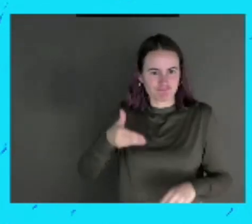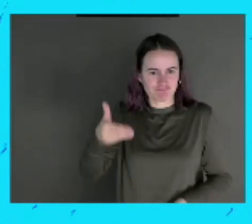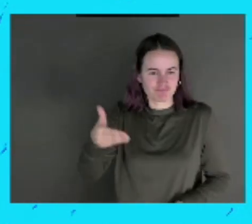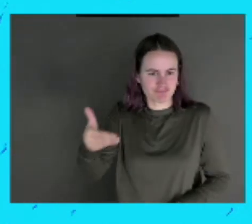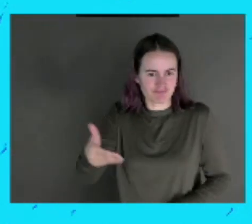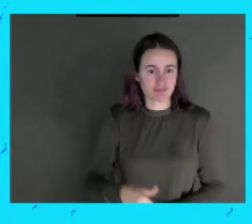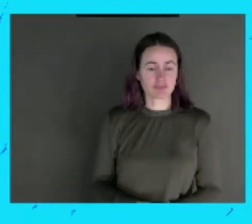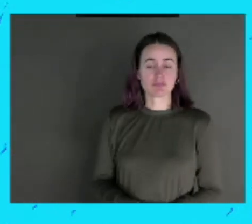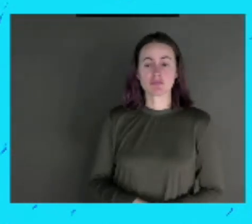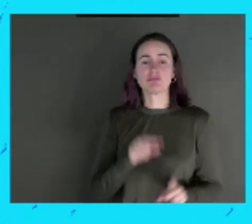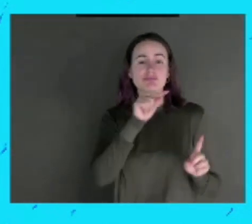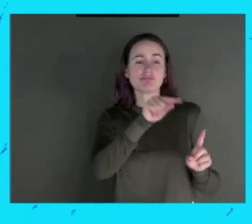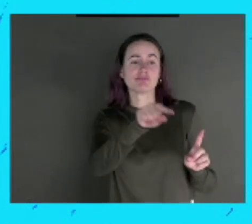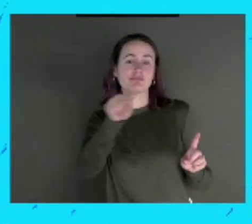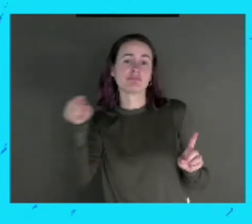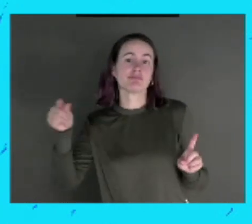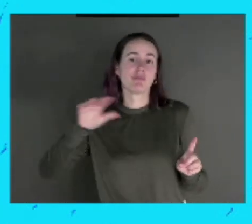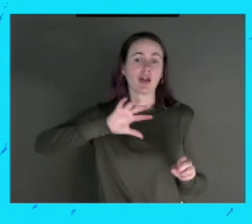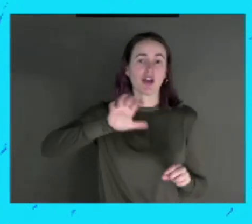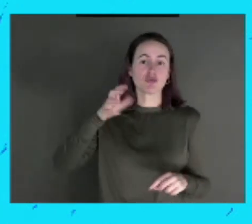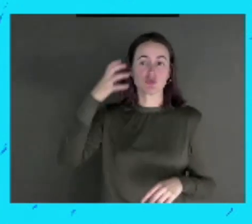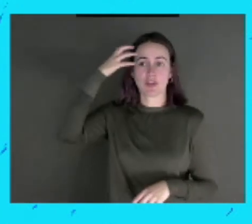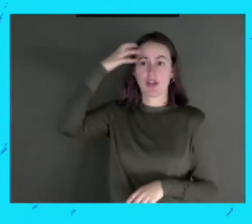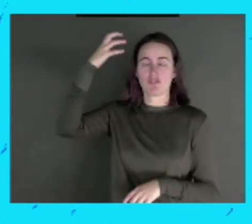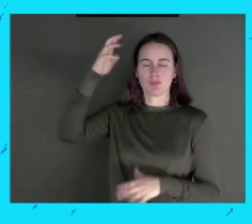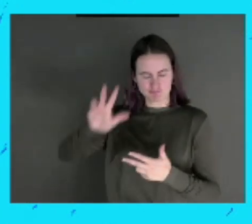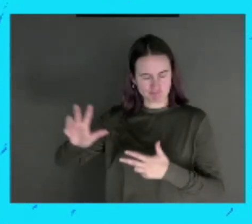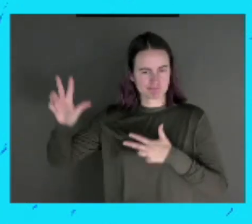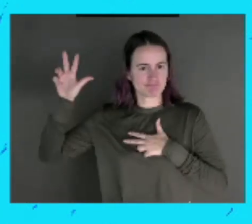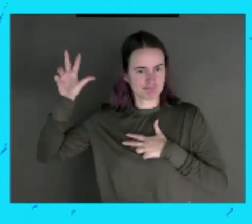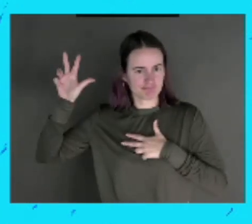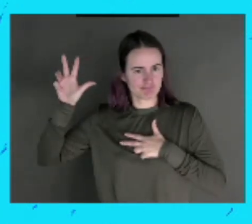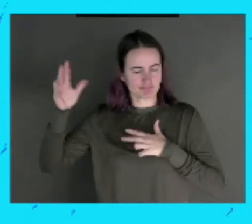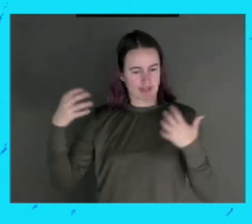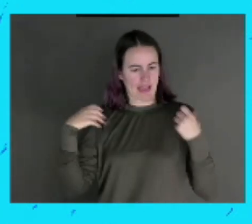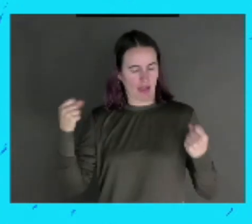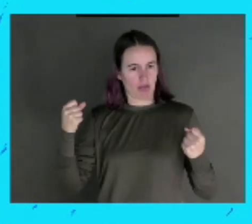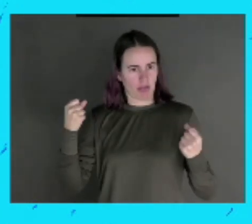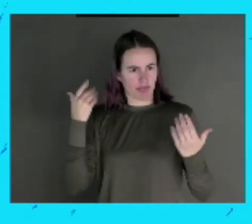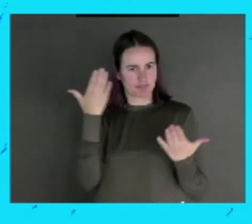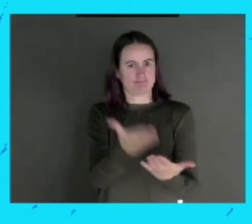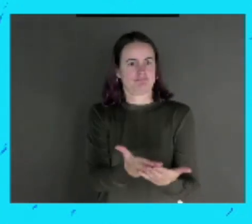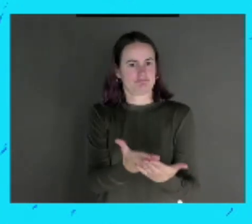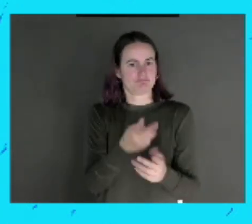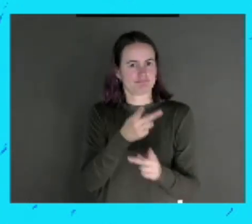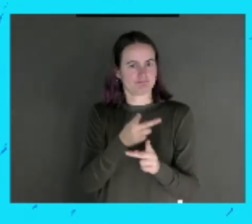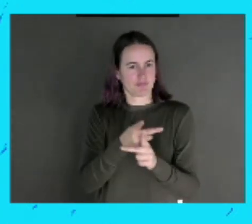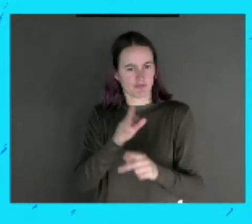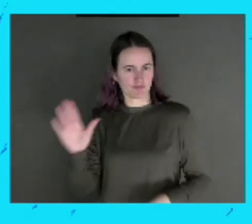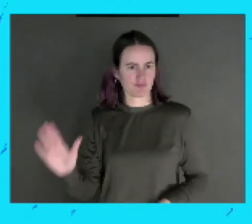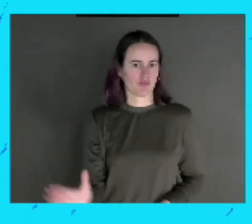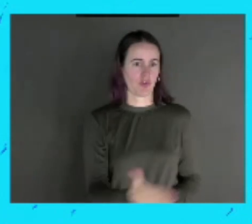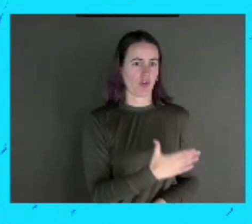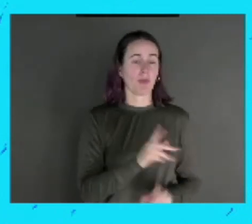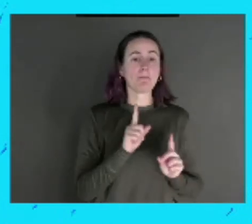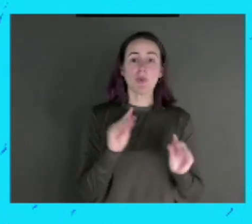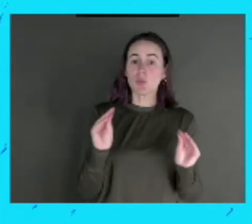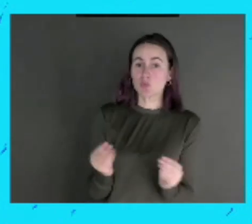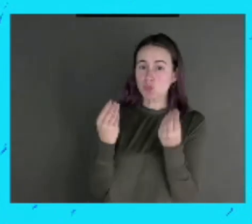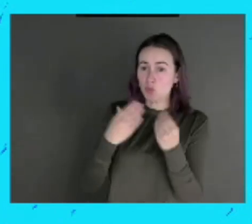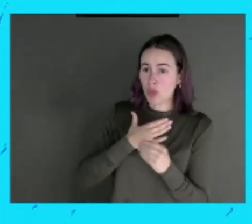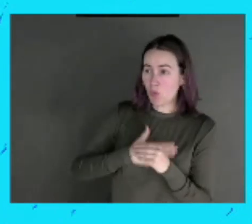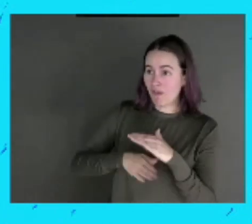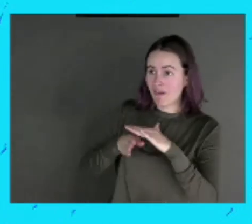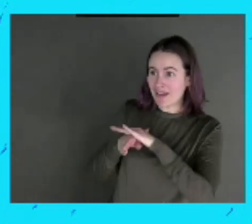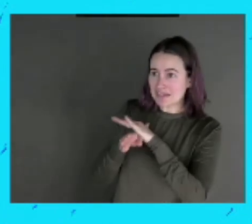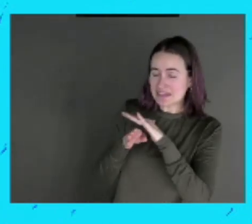to health care for everyone, universal health care. But what is the reality for young people trying to access health care in these